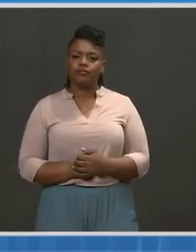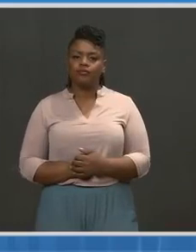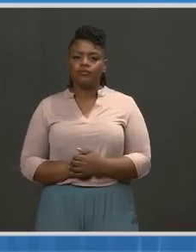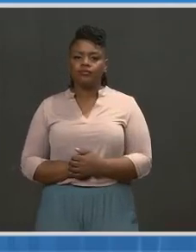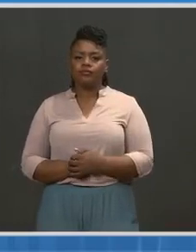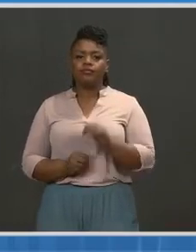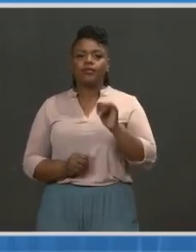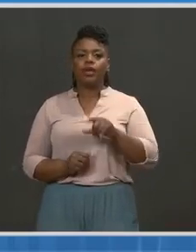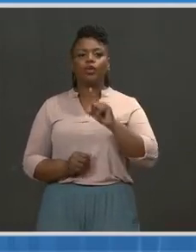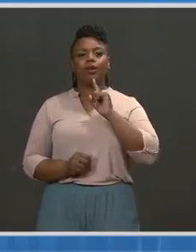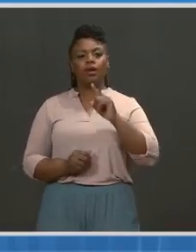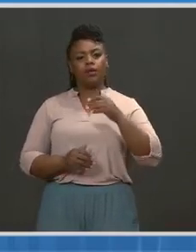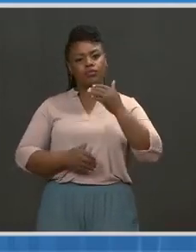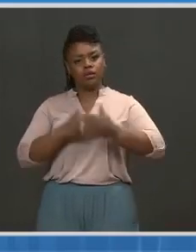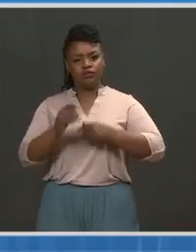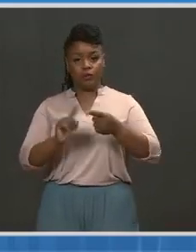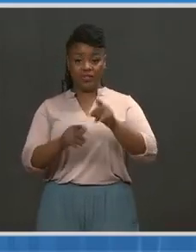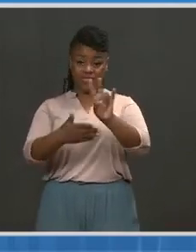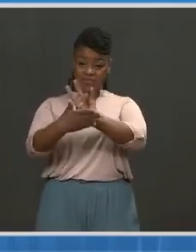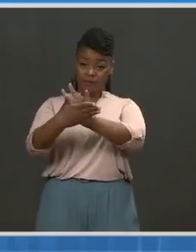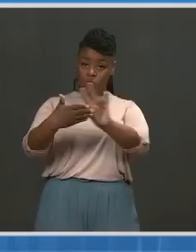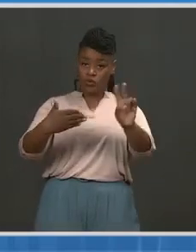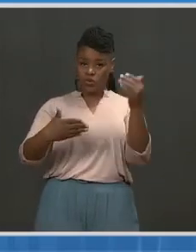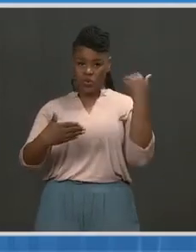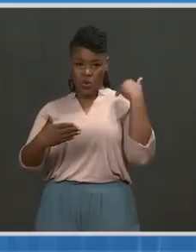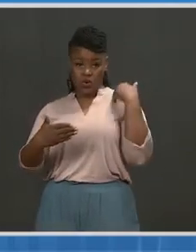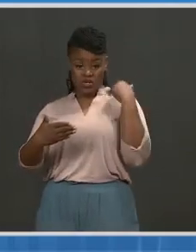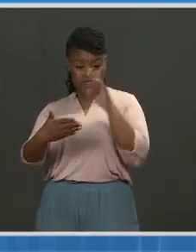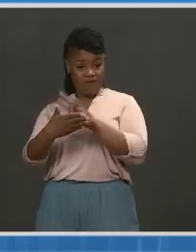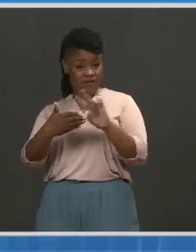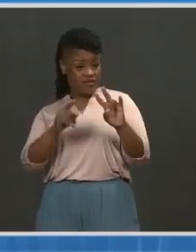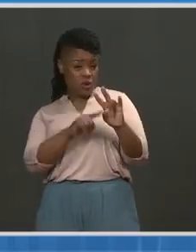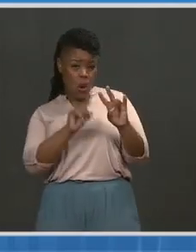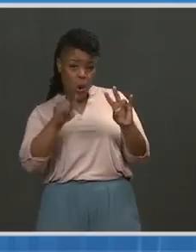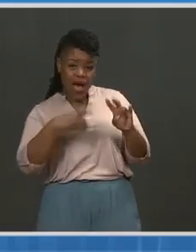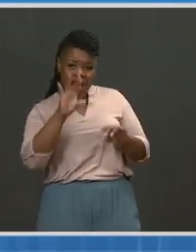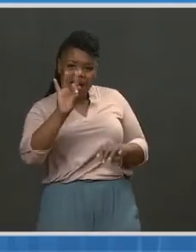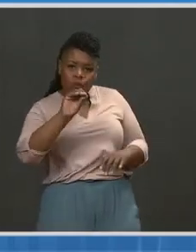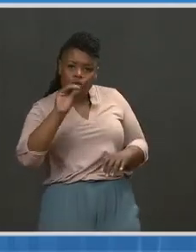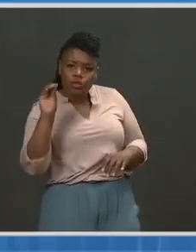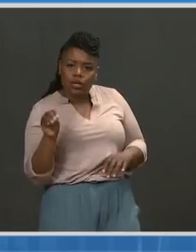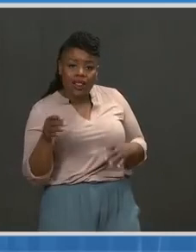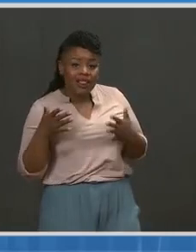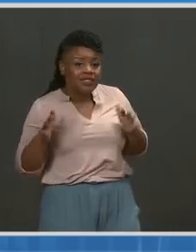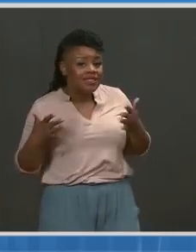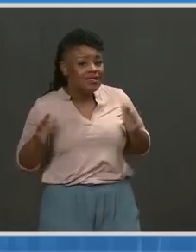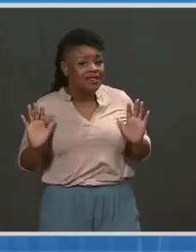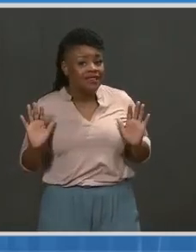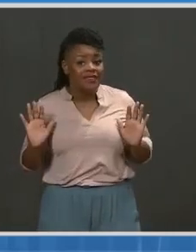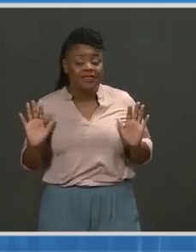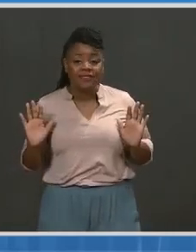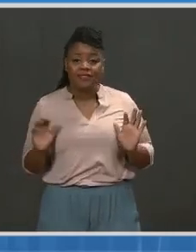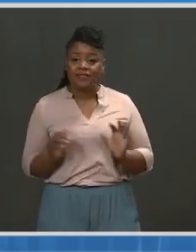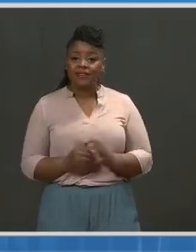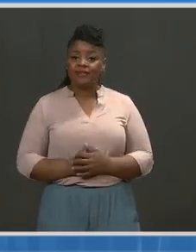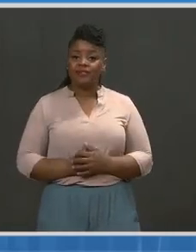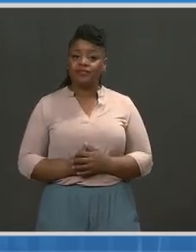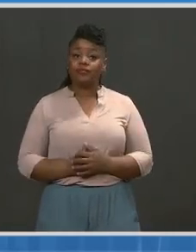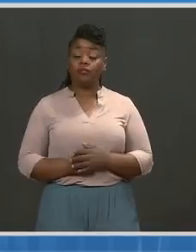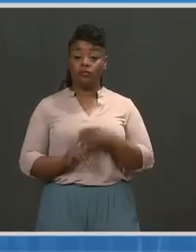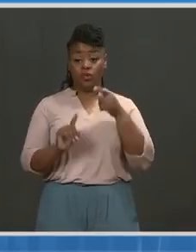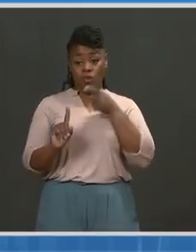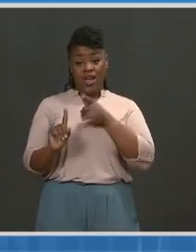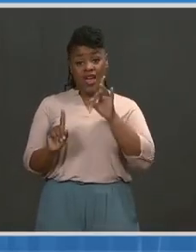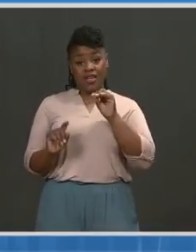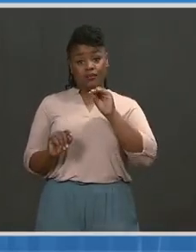This is a long way from seven weeks ago when only eight percent of seniors had received a single shot. Now, as a